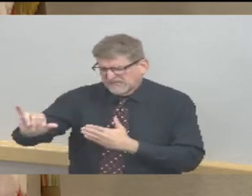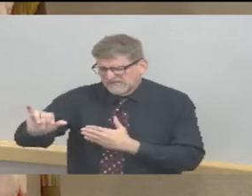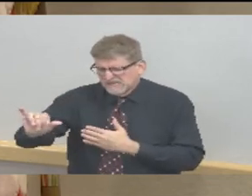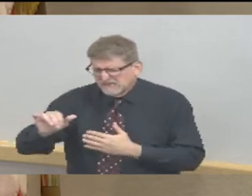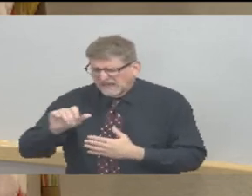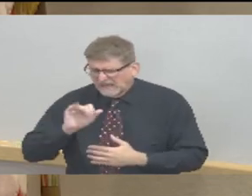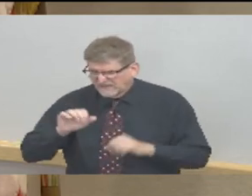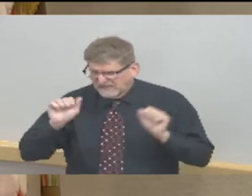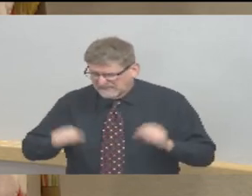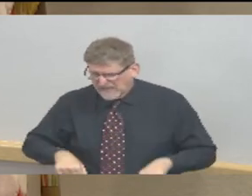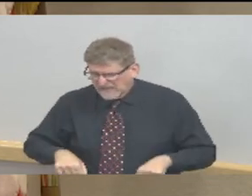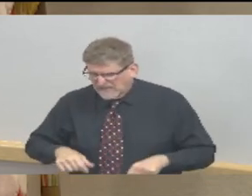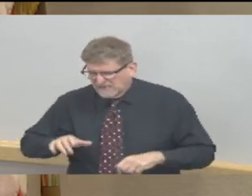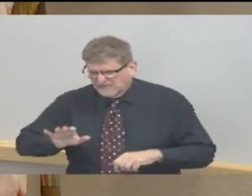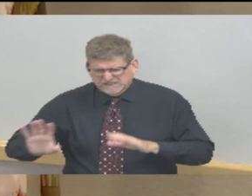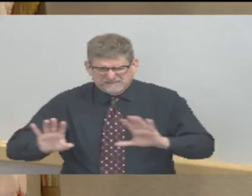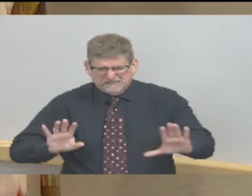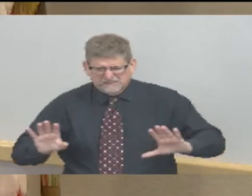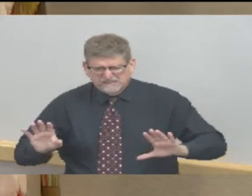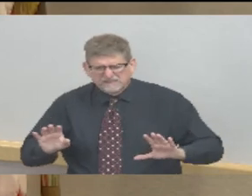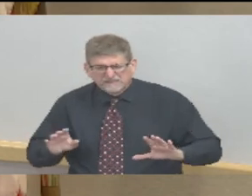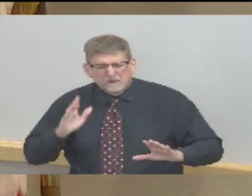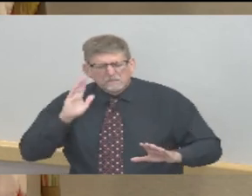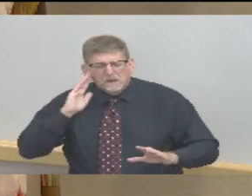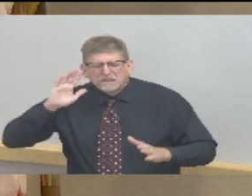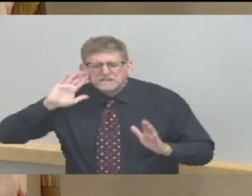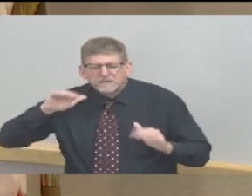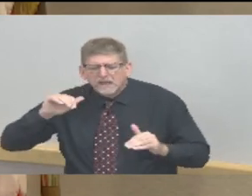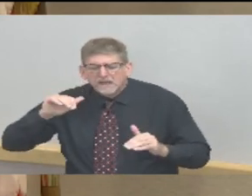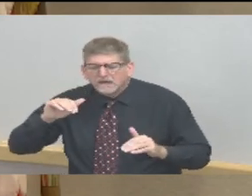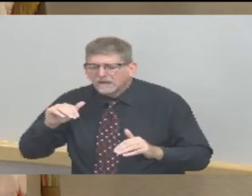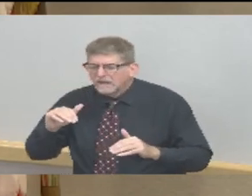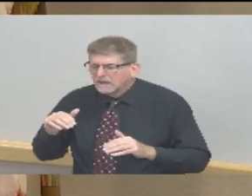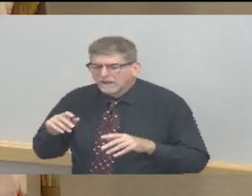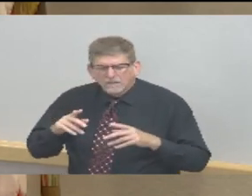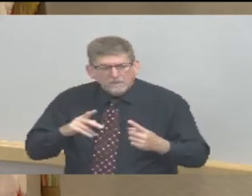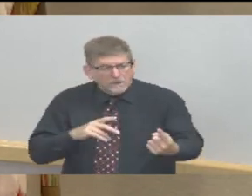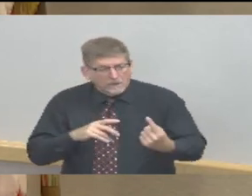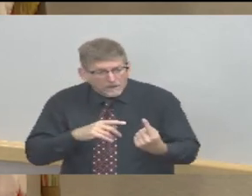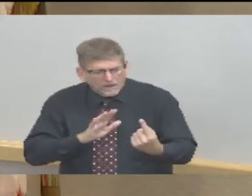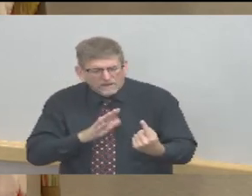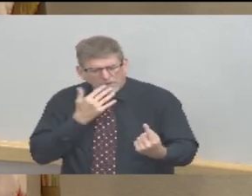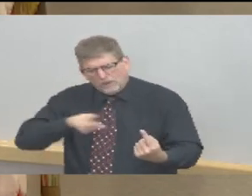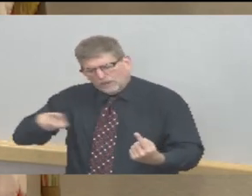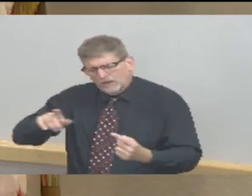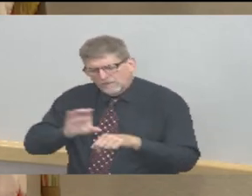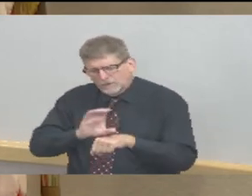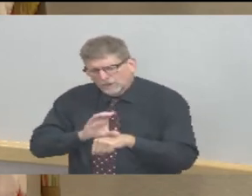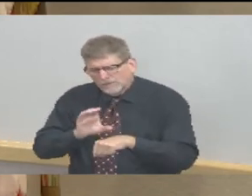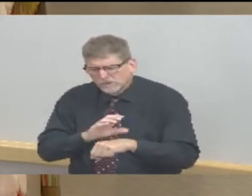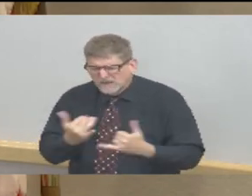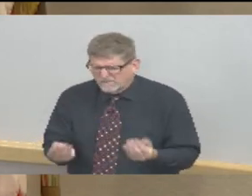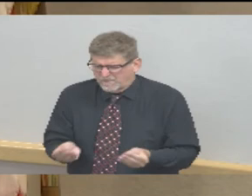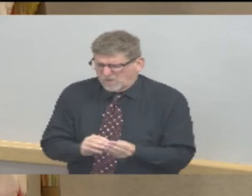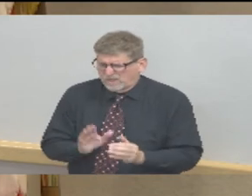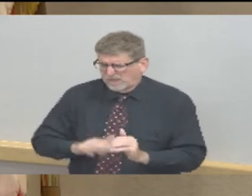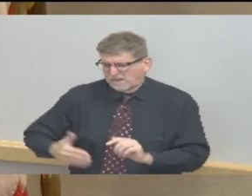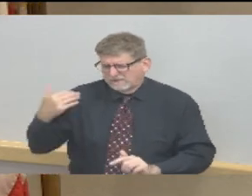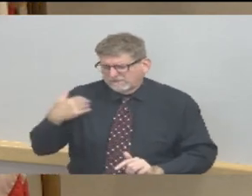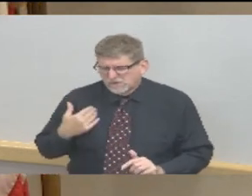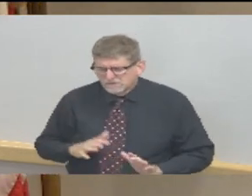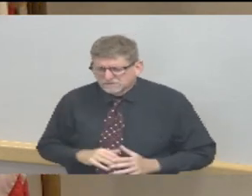for us moving forward. If you have to come into our buildings again we want you to pay attention